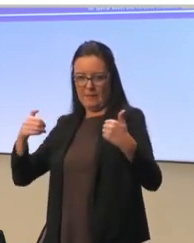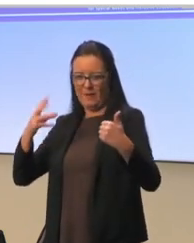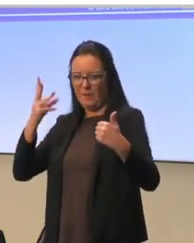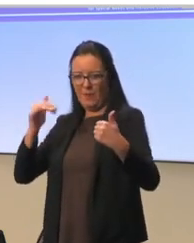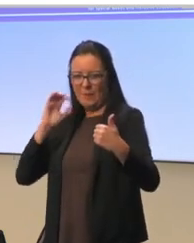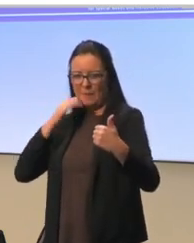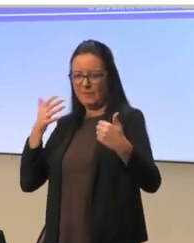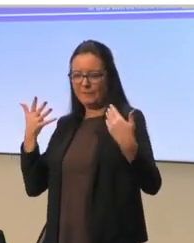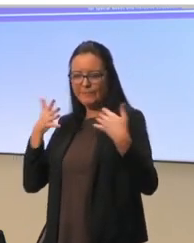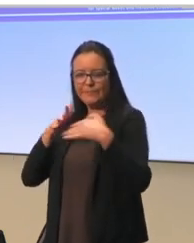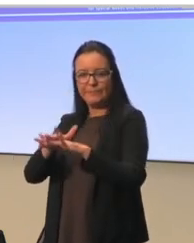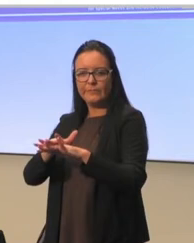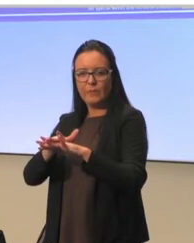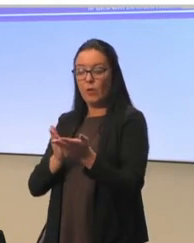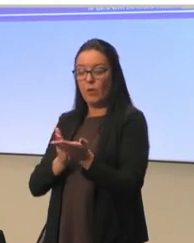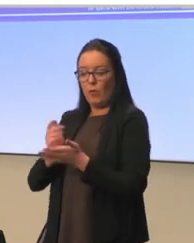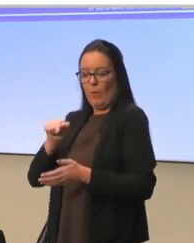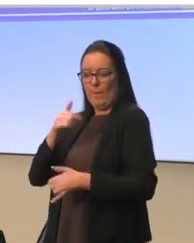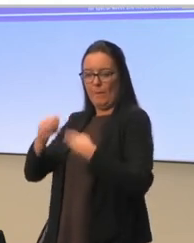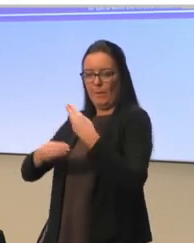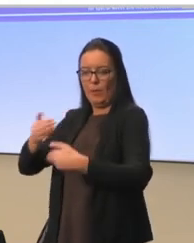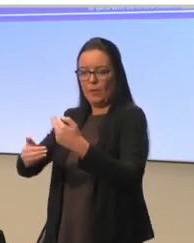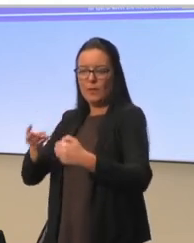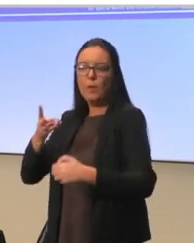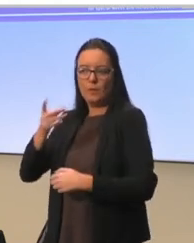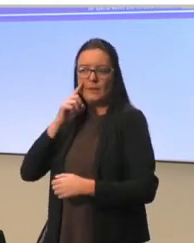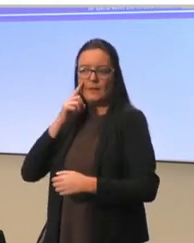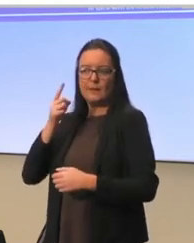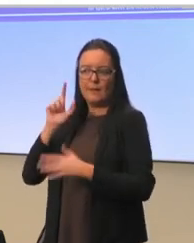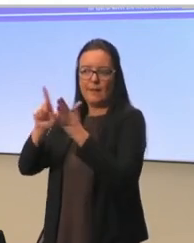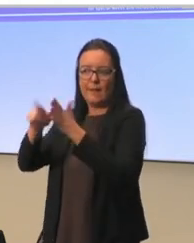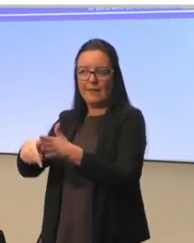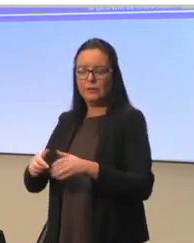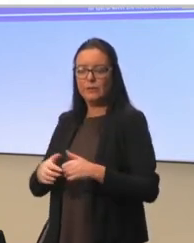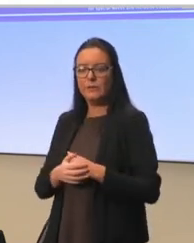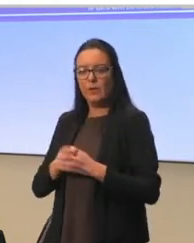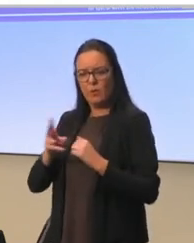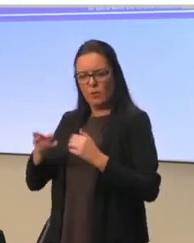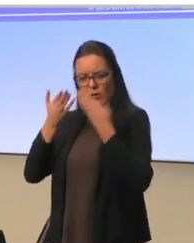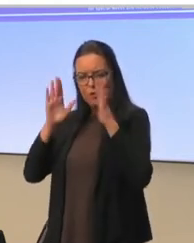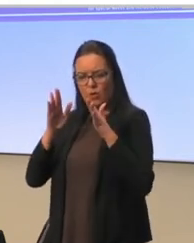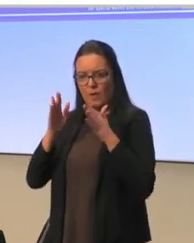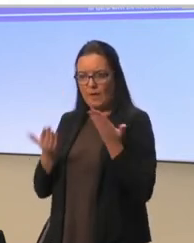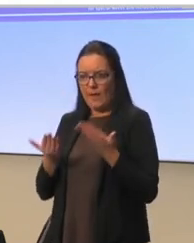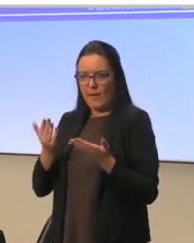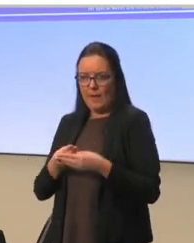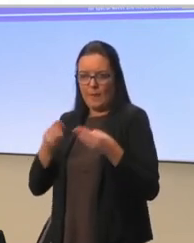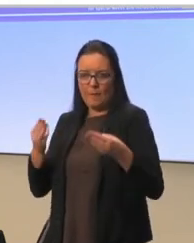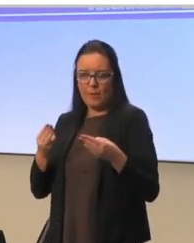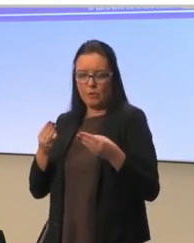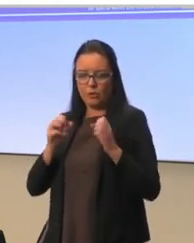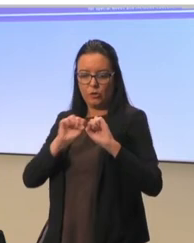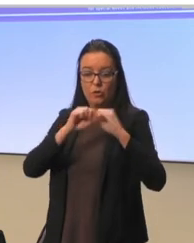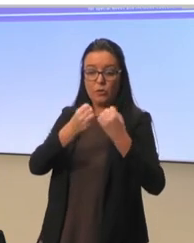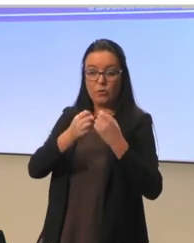that emerged in between are during the process you will see later on. Definitely show how much learning loss and social-emotional needs